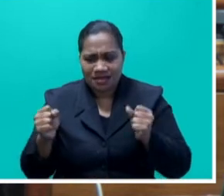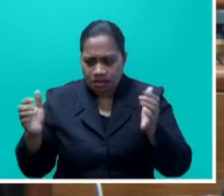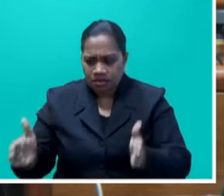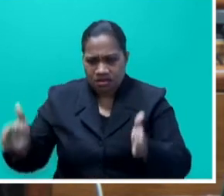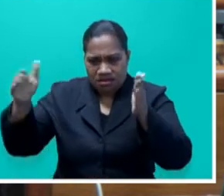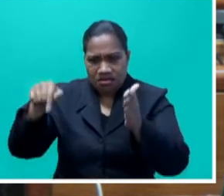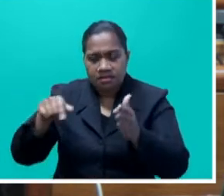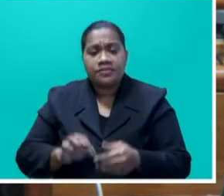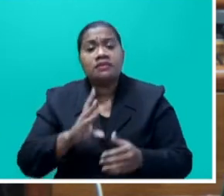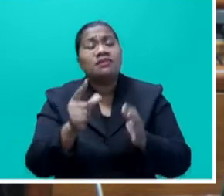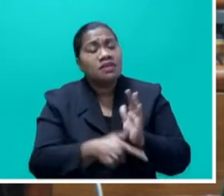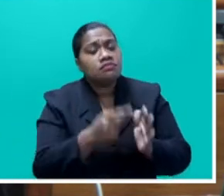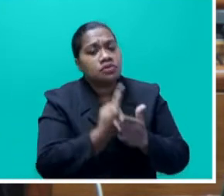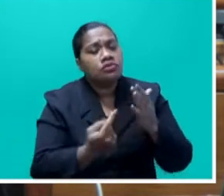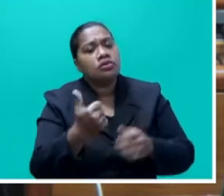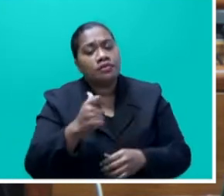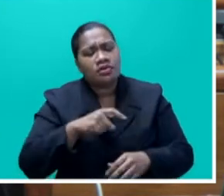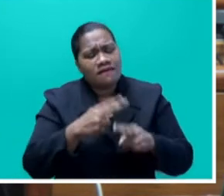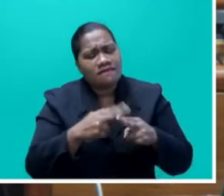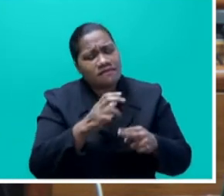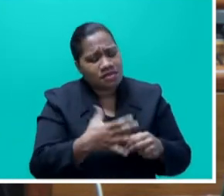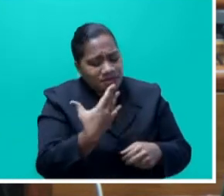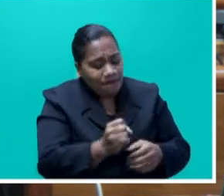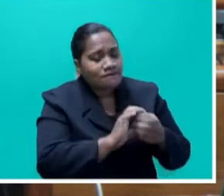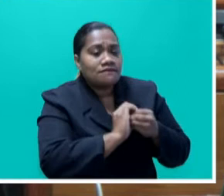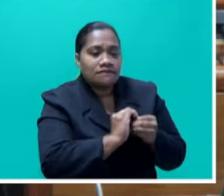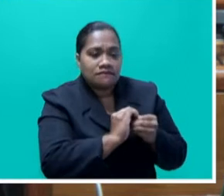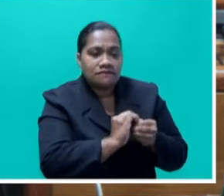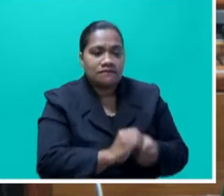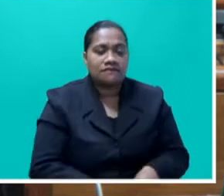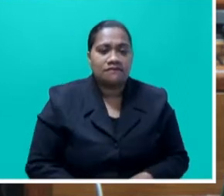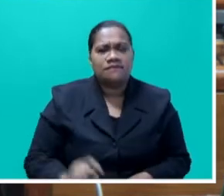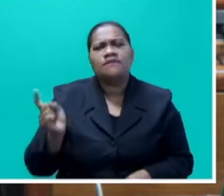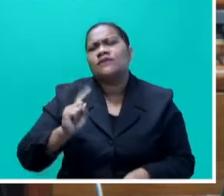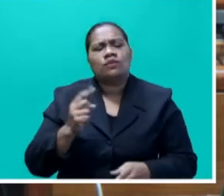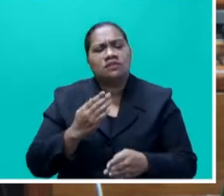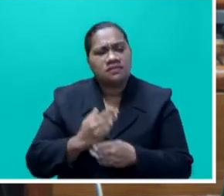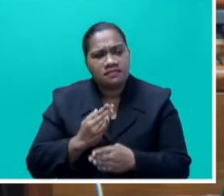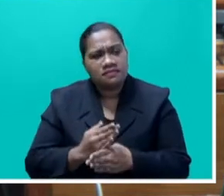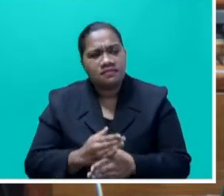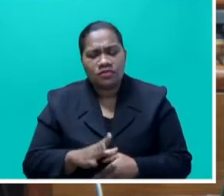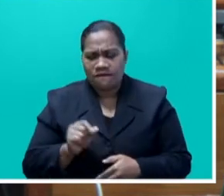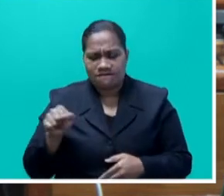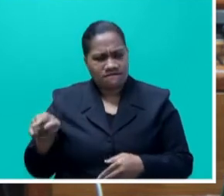only is used because farmers have their own. Mr Speaker say, what is the function of a coal storage facility?